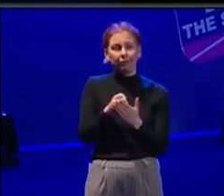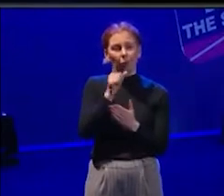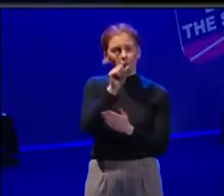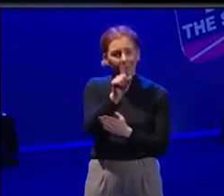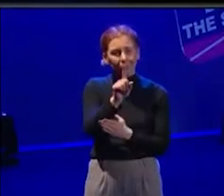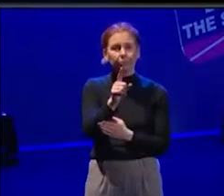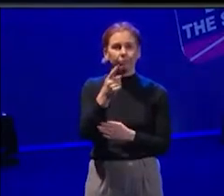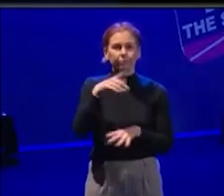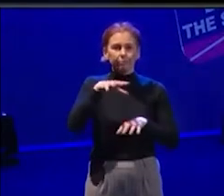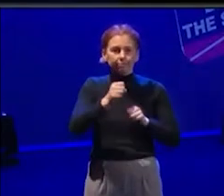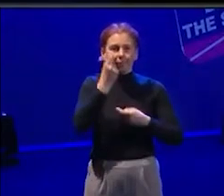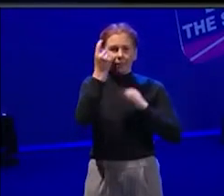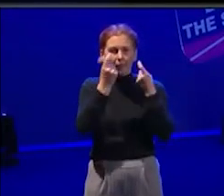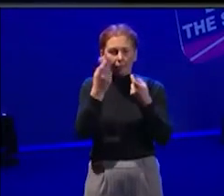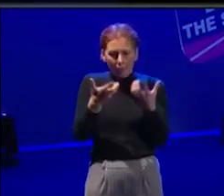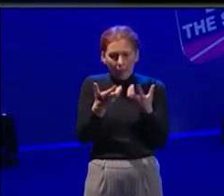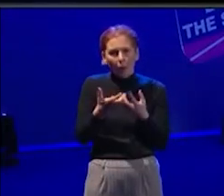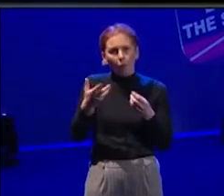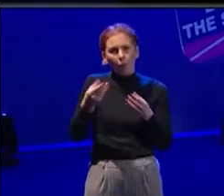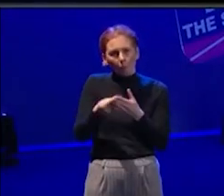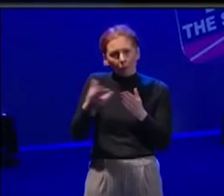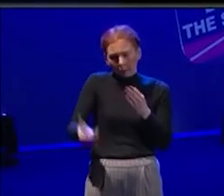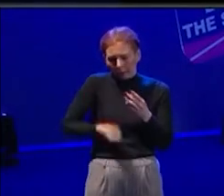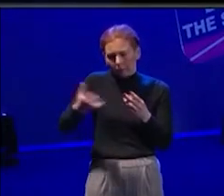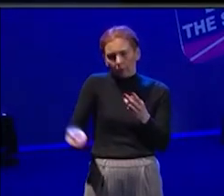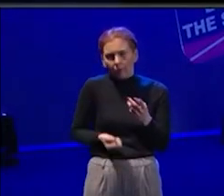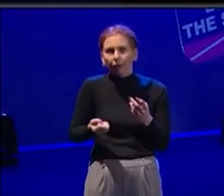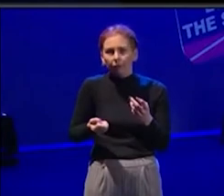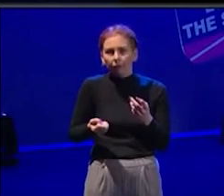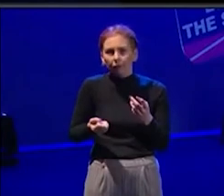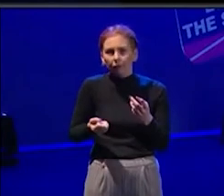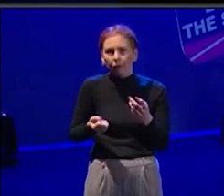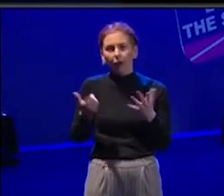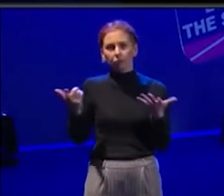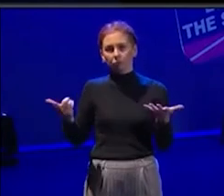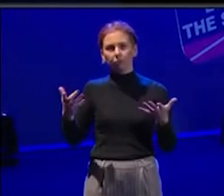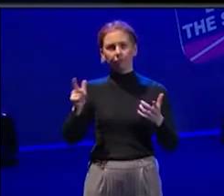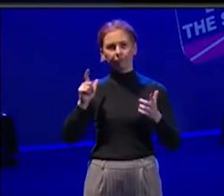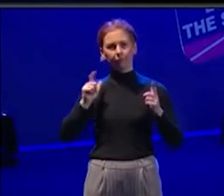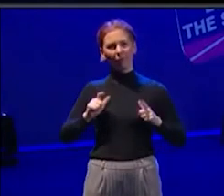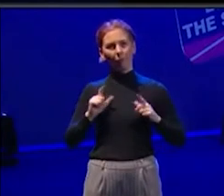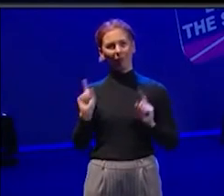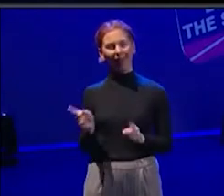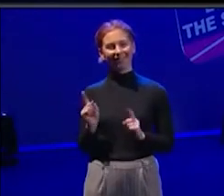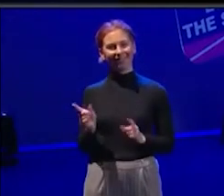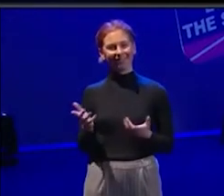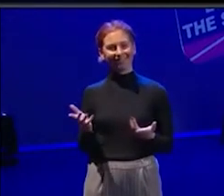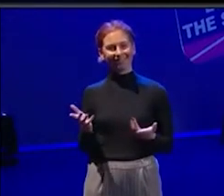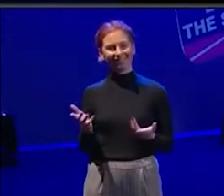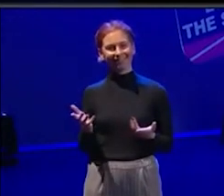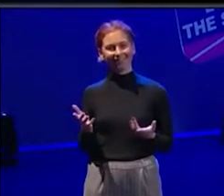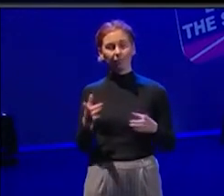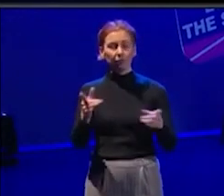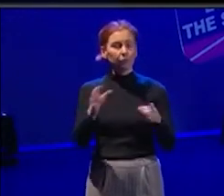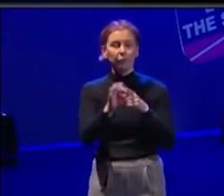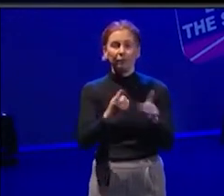to, to make that money, and be happy with that, um, as well. sometimes we feel, particularly for, I mean, I'm from an